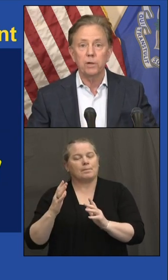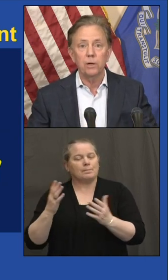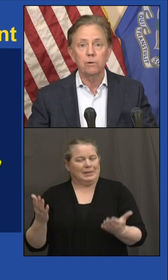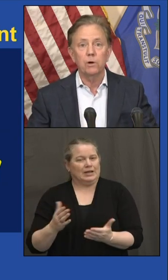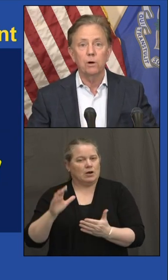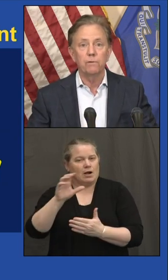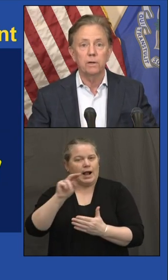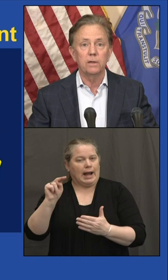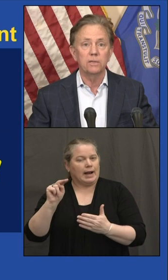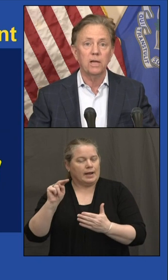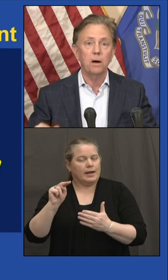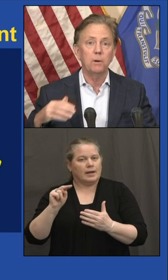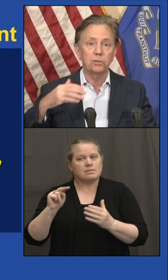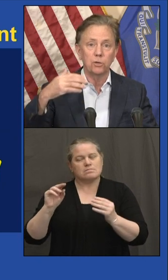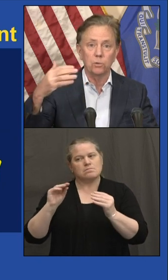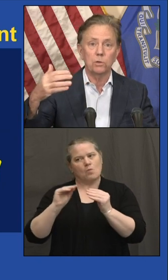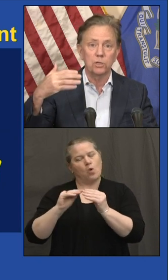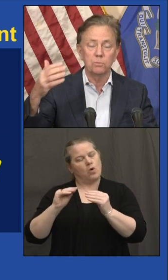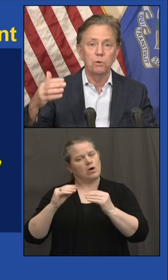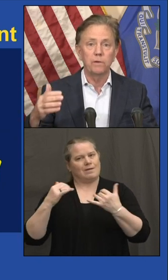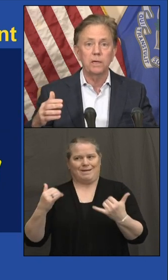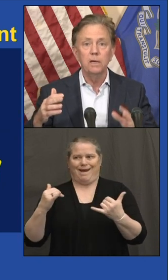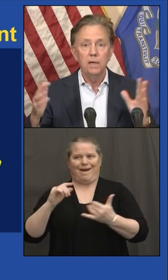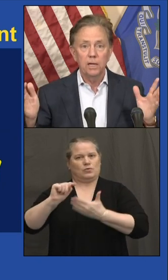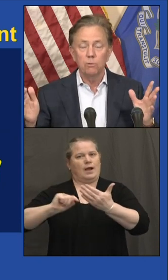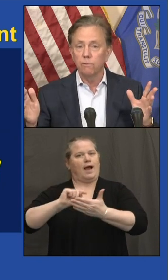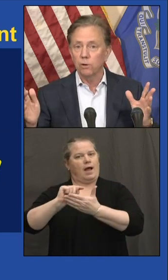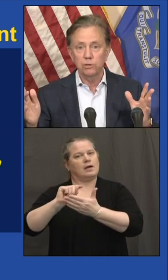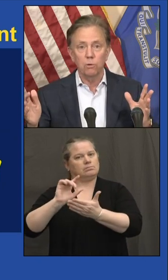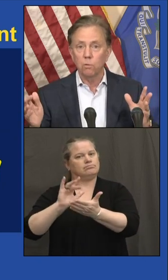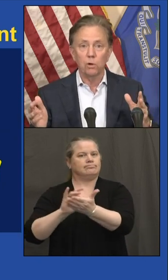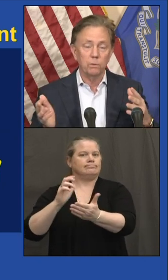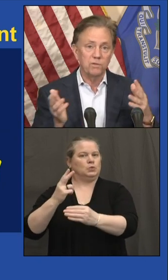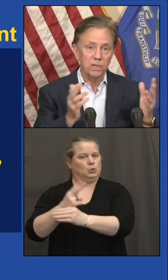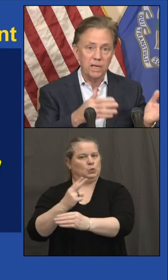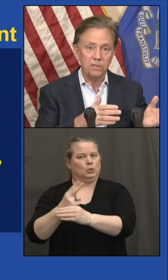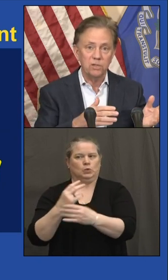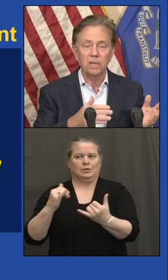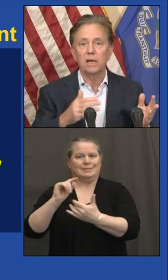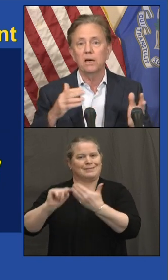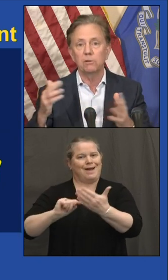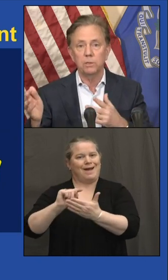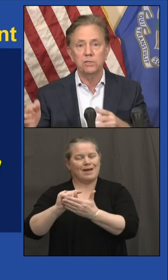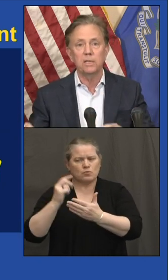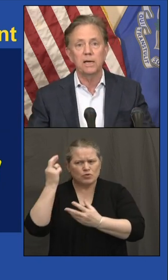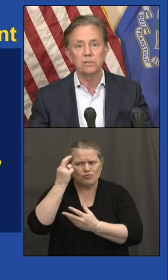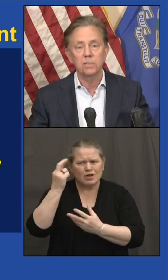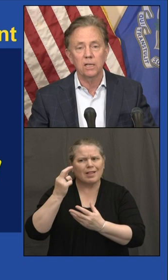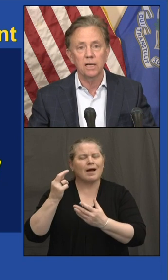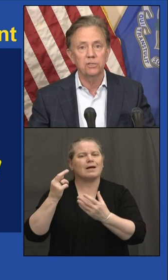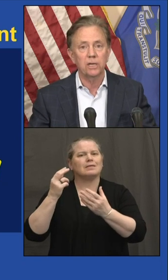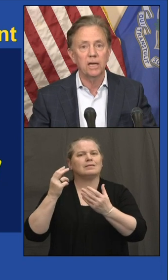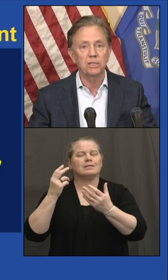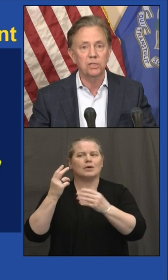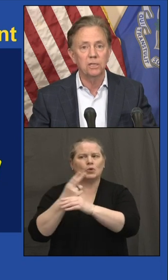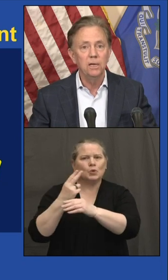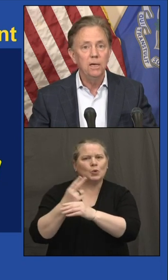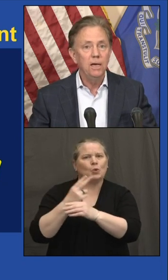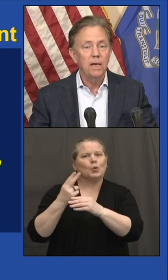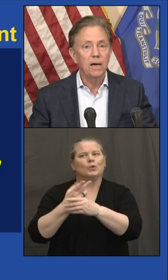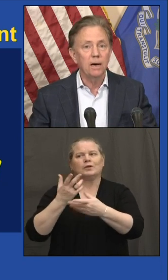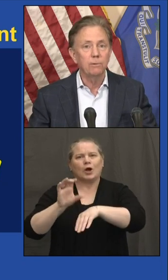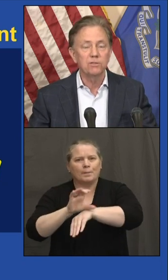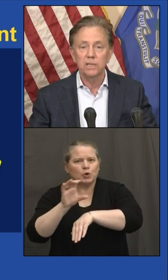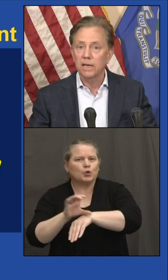after a year of COVID is how much of the world is moving into a virtual world. We've seen that in telehealth. We've seen that in teleeducation.